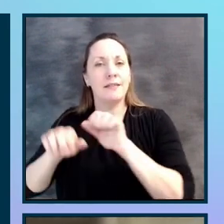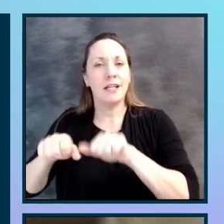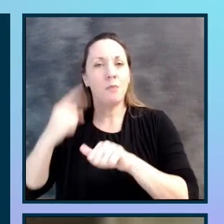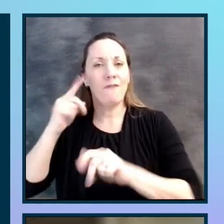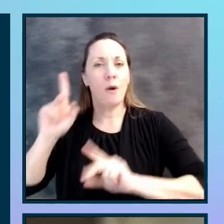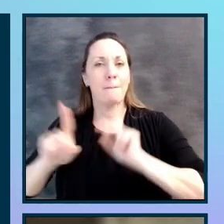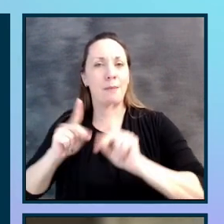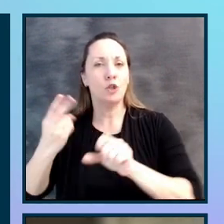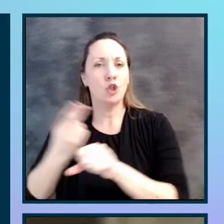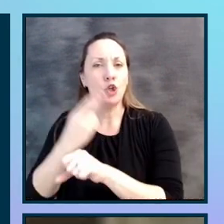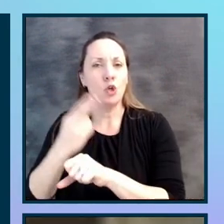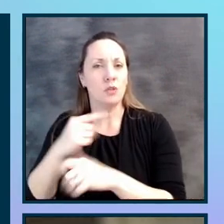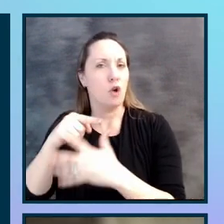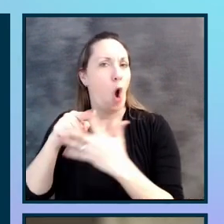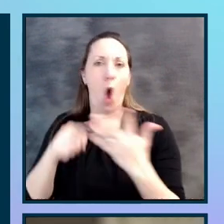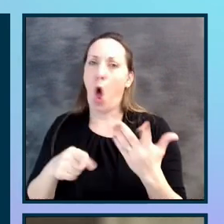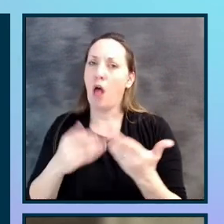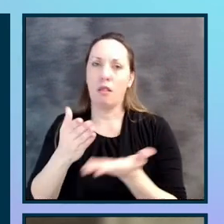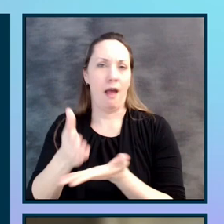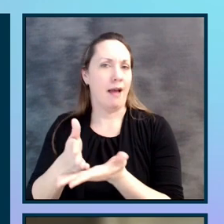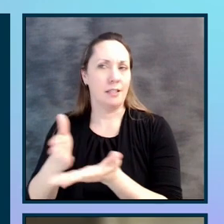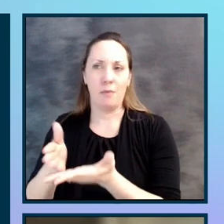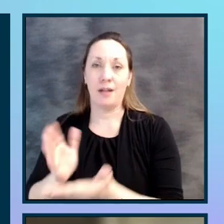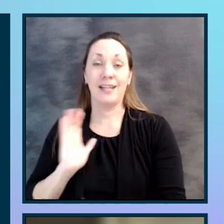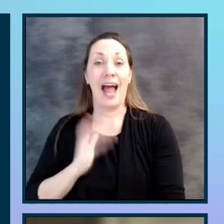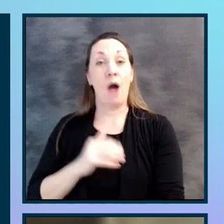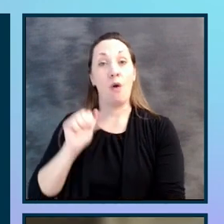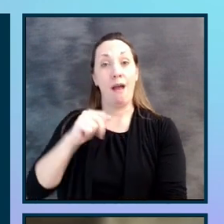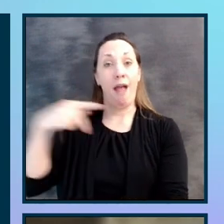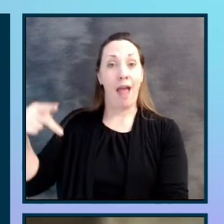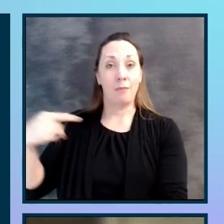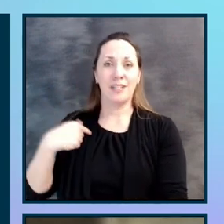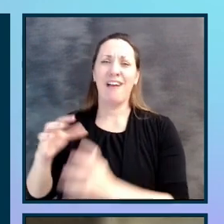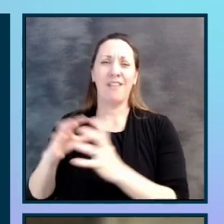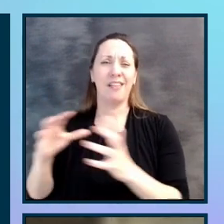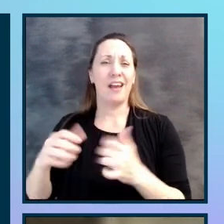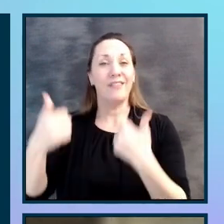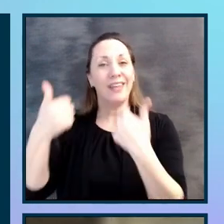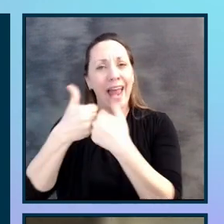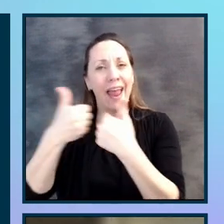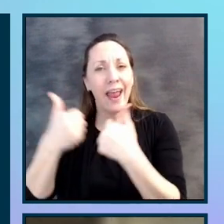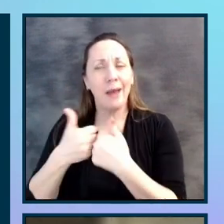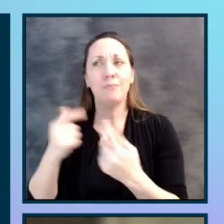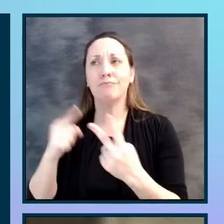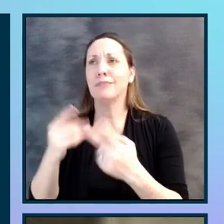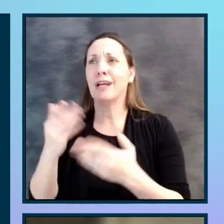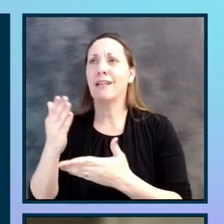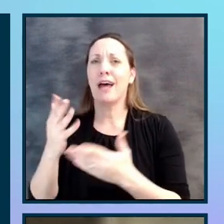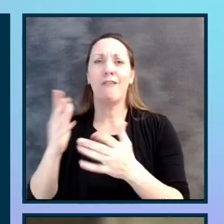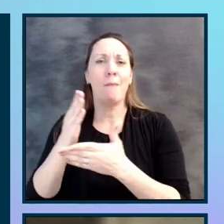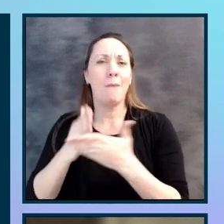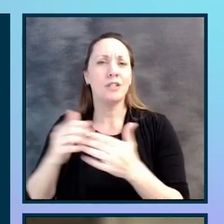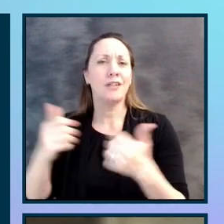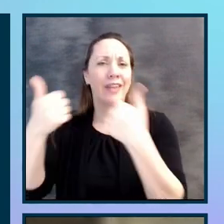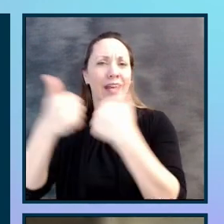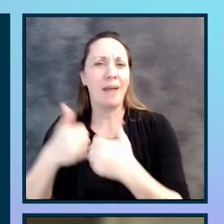in all aspects? Because our apps have a lot of games in them, and even, you a lot of pieces to the game, whether you're drafting or you're a commissioner.